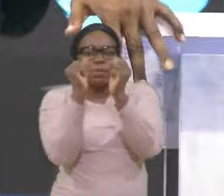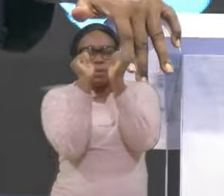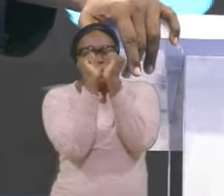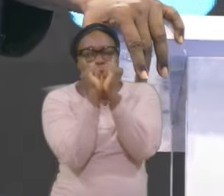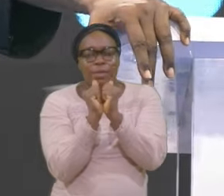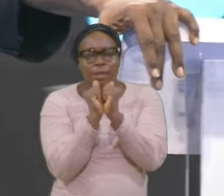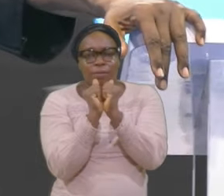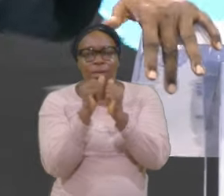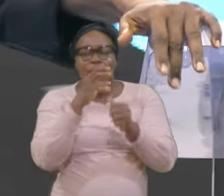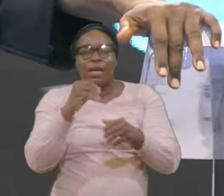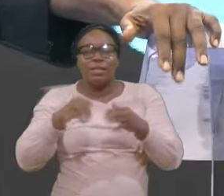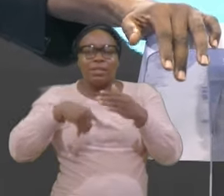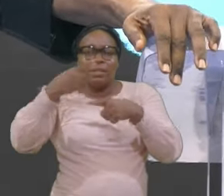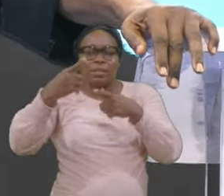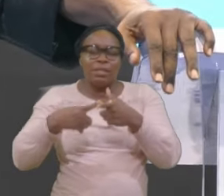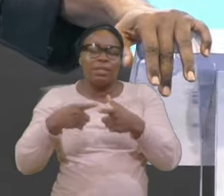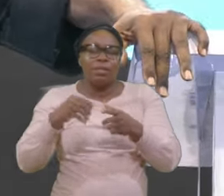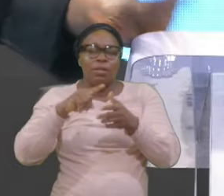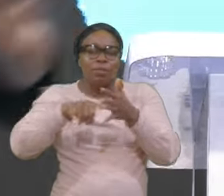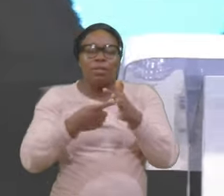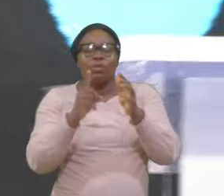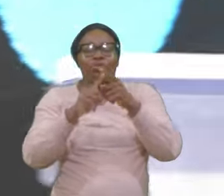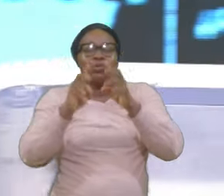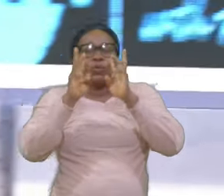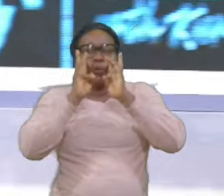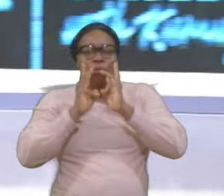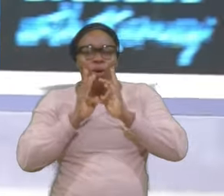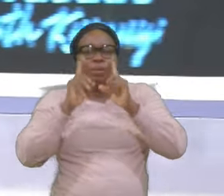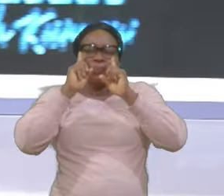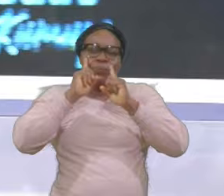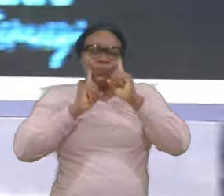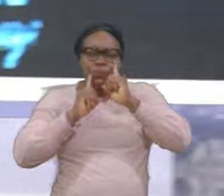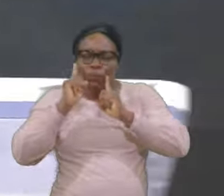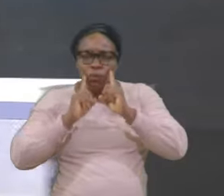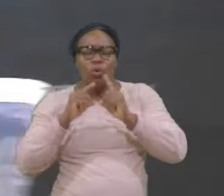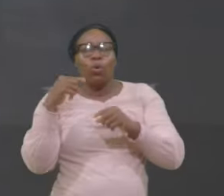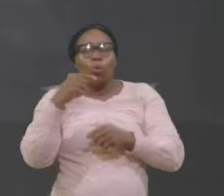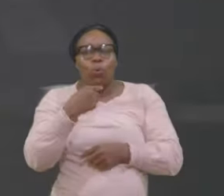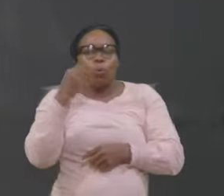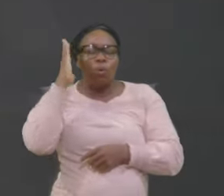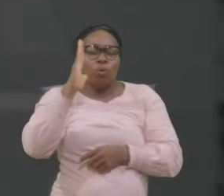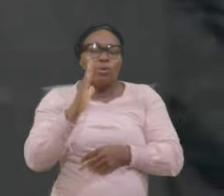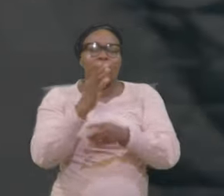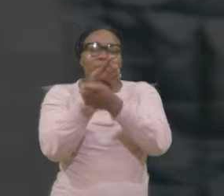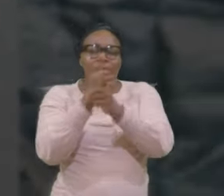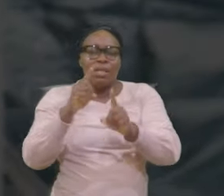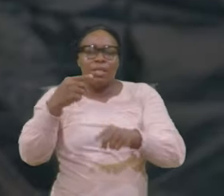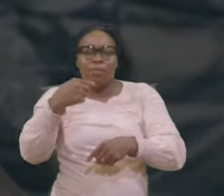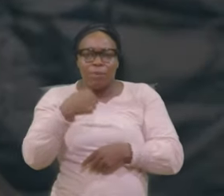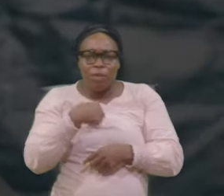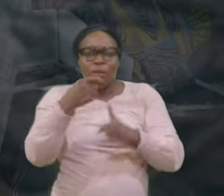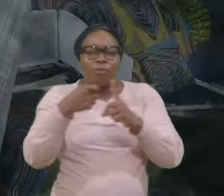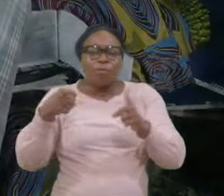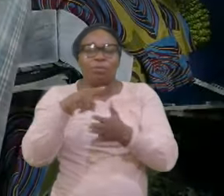to cry Who shall Deliver me From this Object And from This substance But as